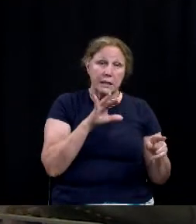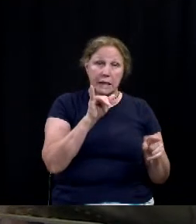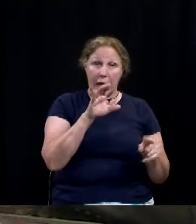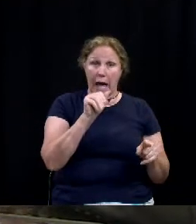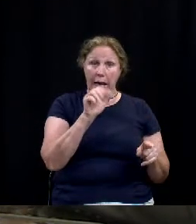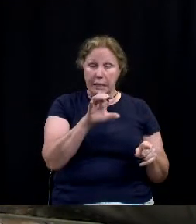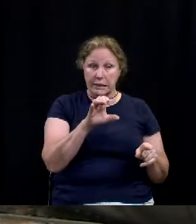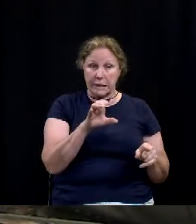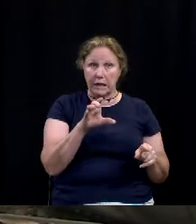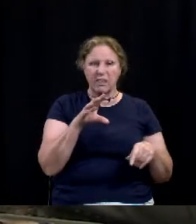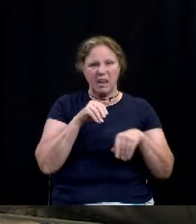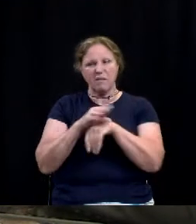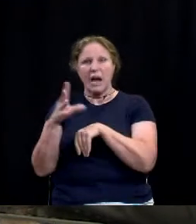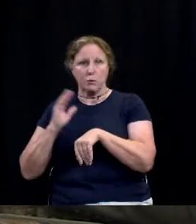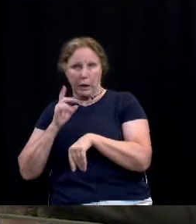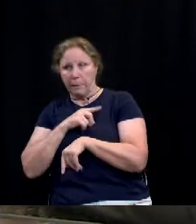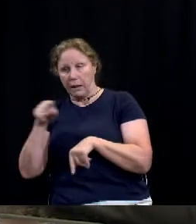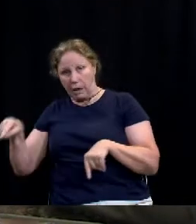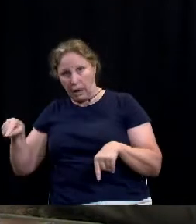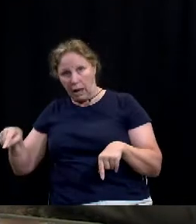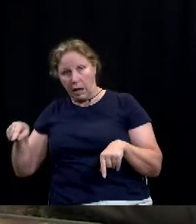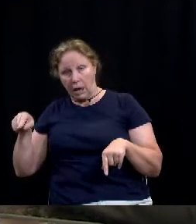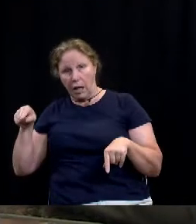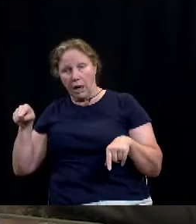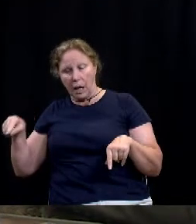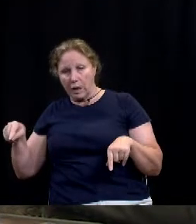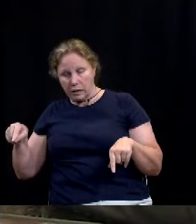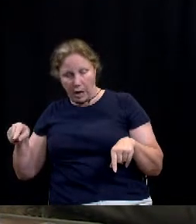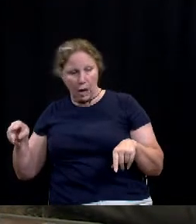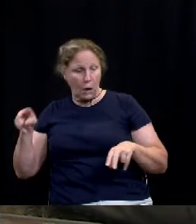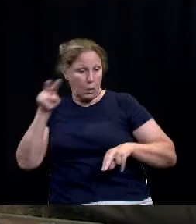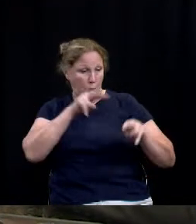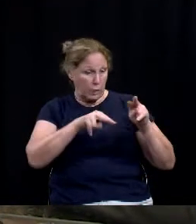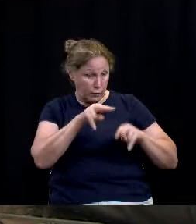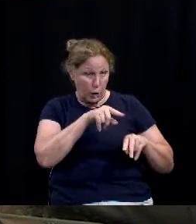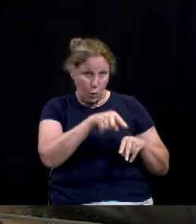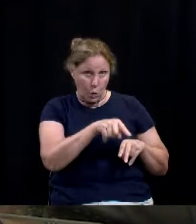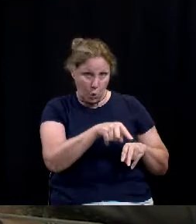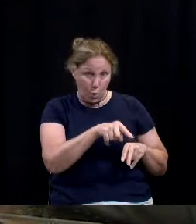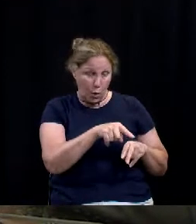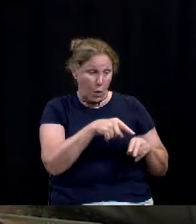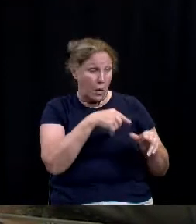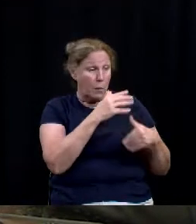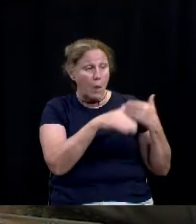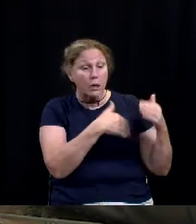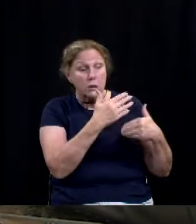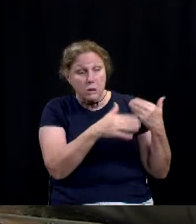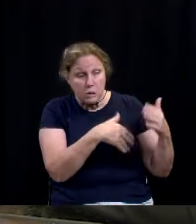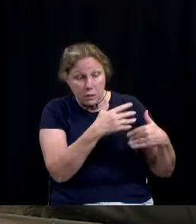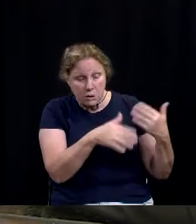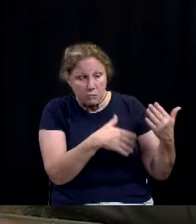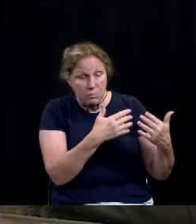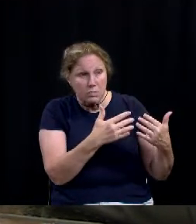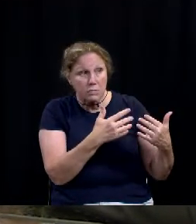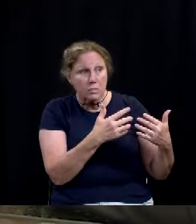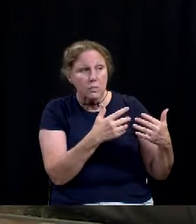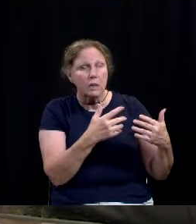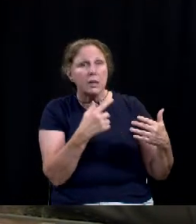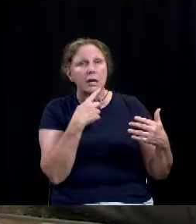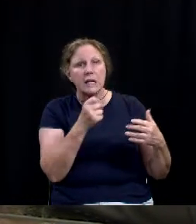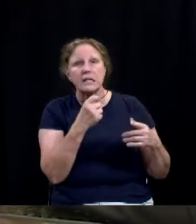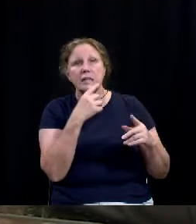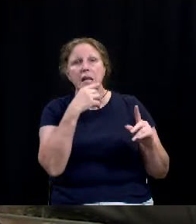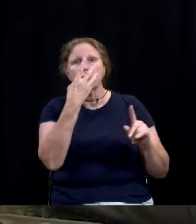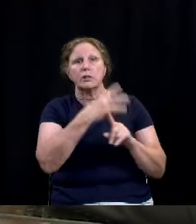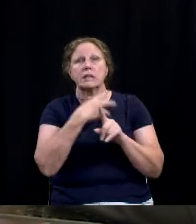the advisory committee, review how it is being processed every, semi-annually to